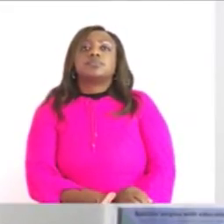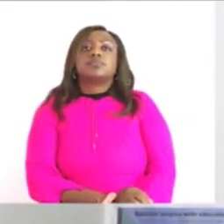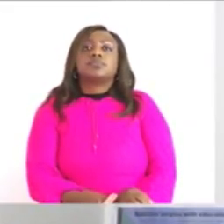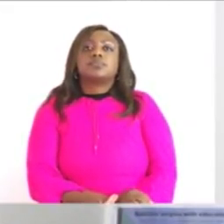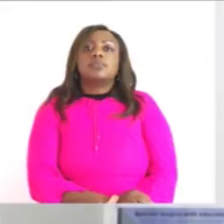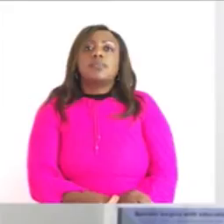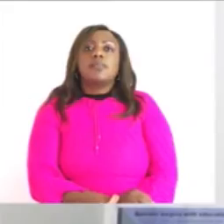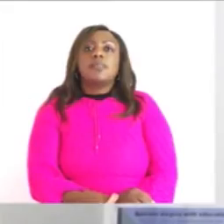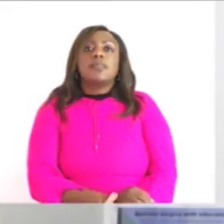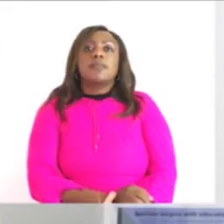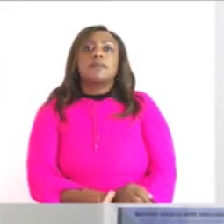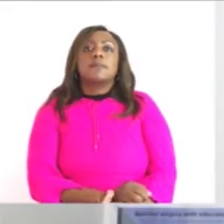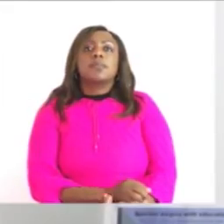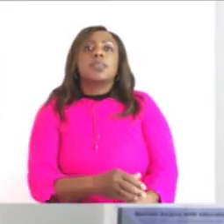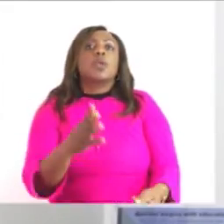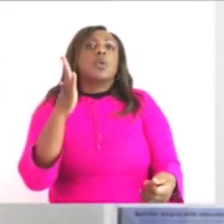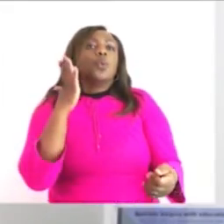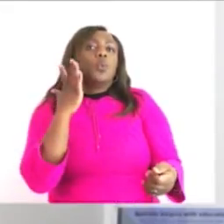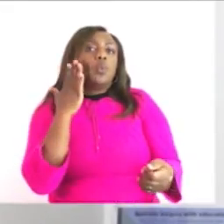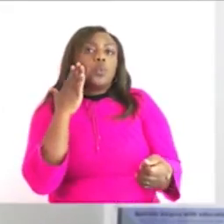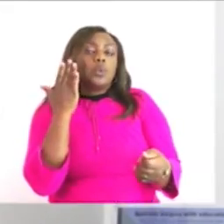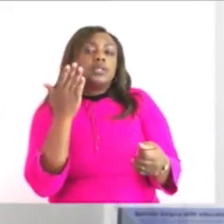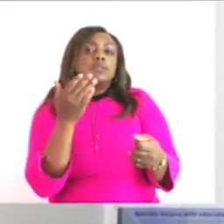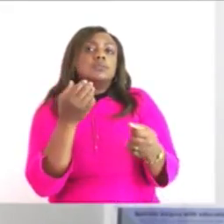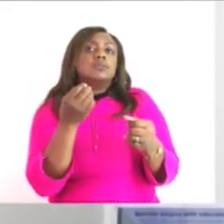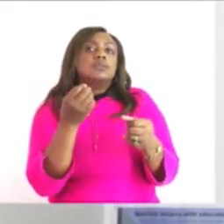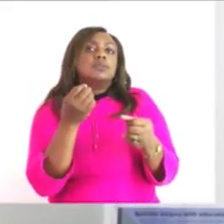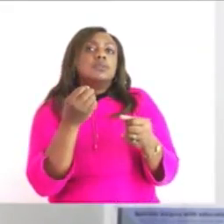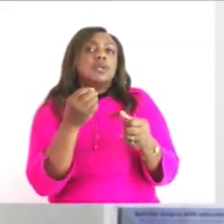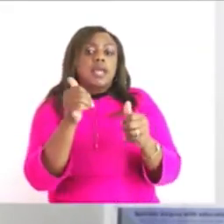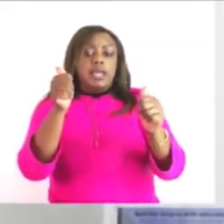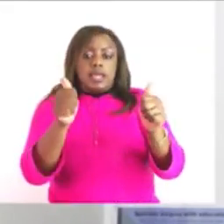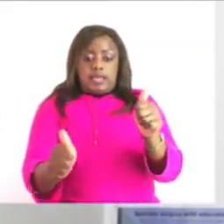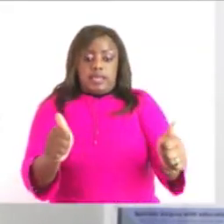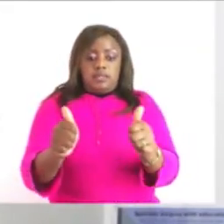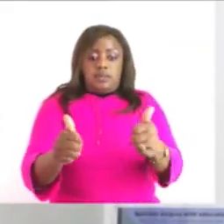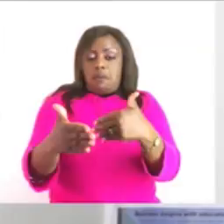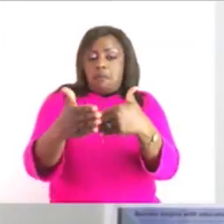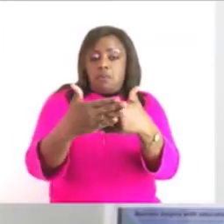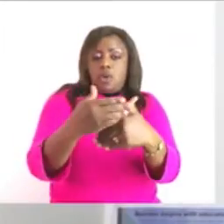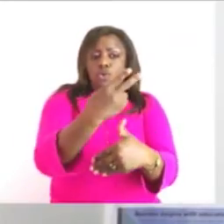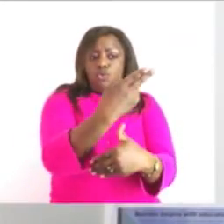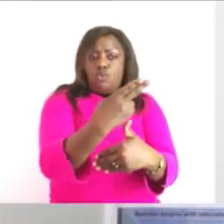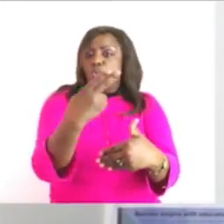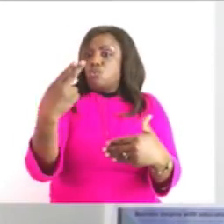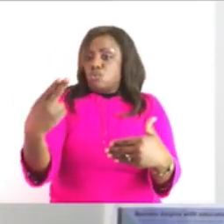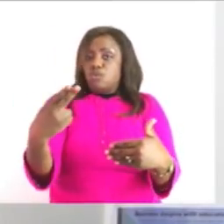when it become three when your estimation is three